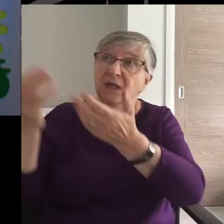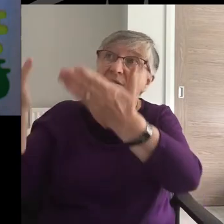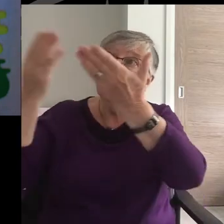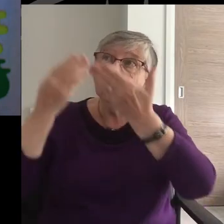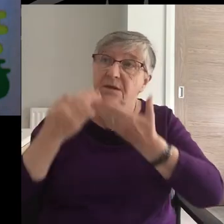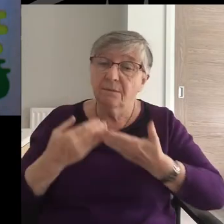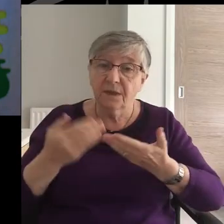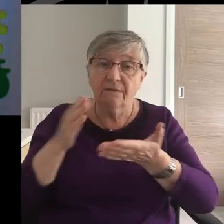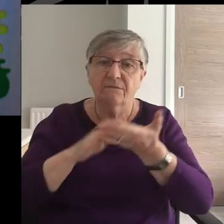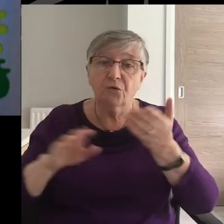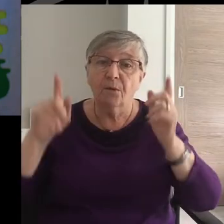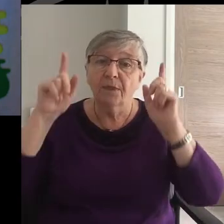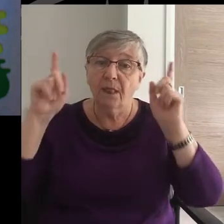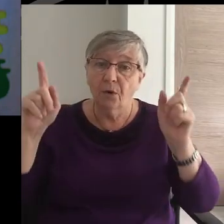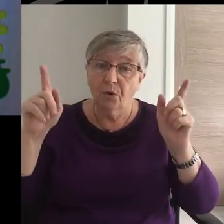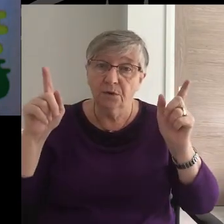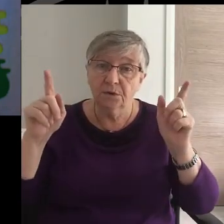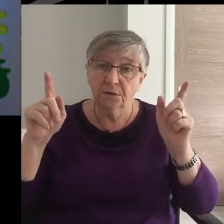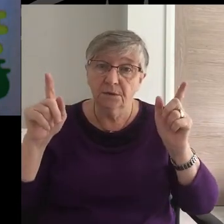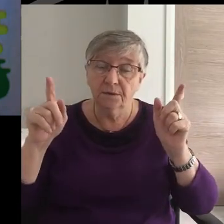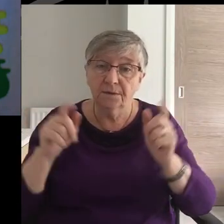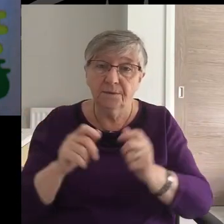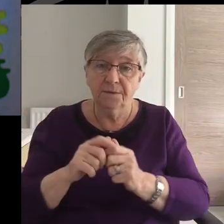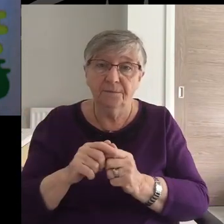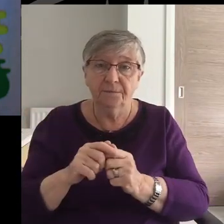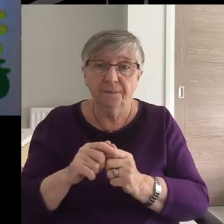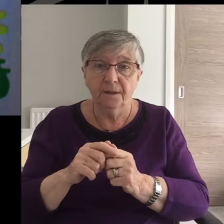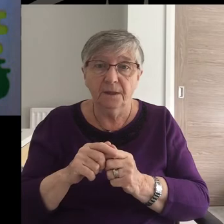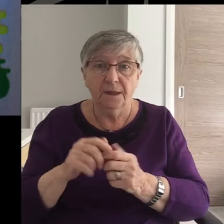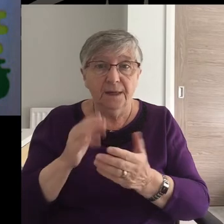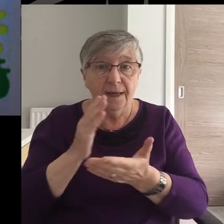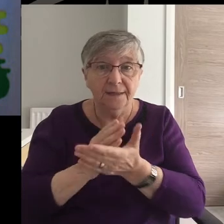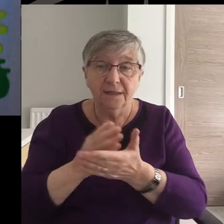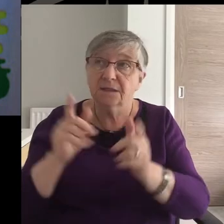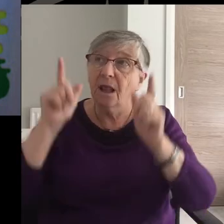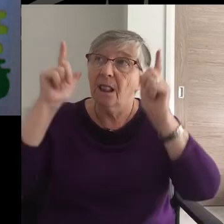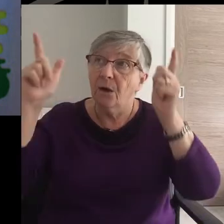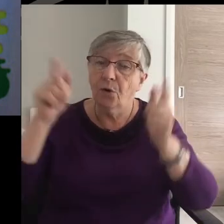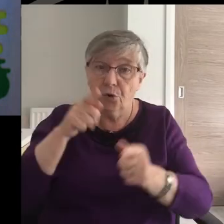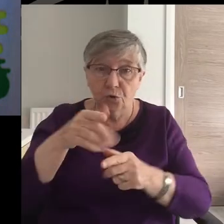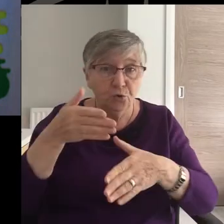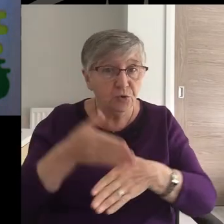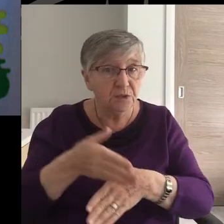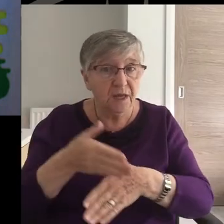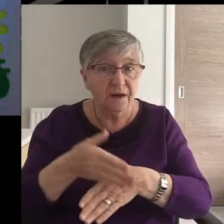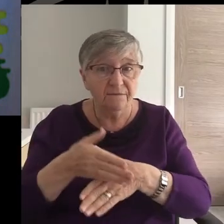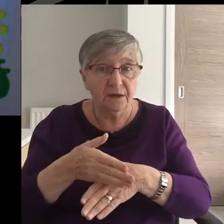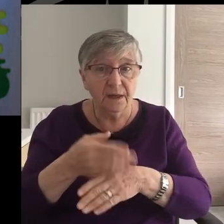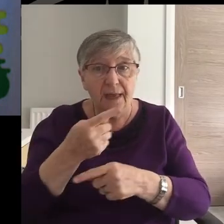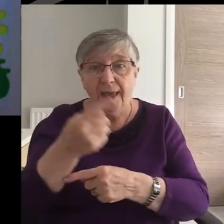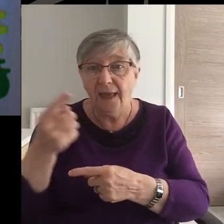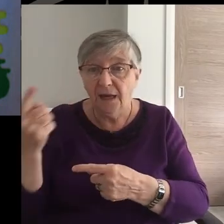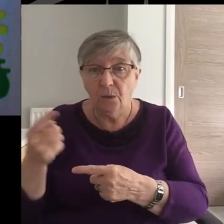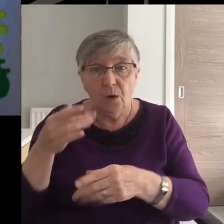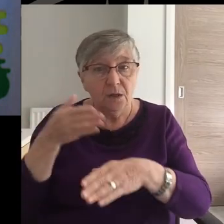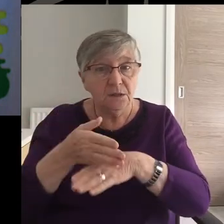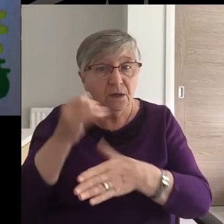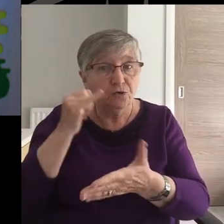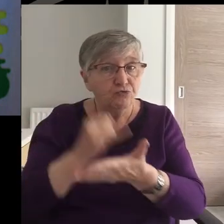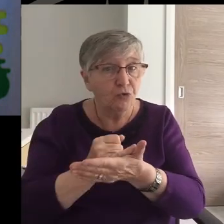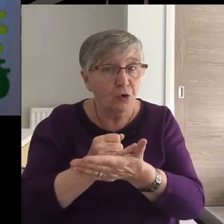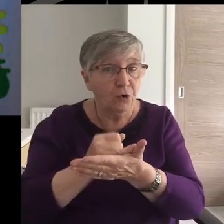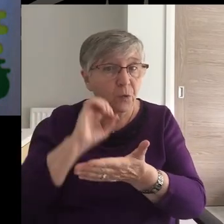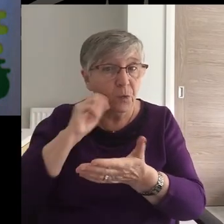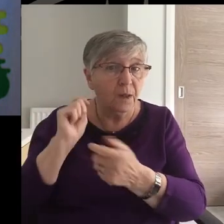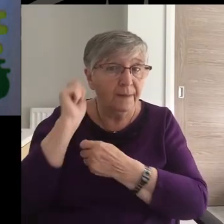inheritance from the Lord as a reward. It is the Lord you are serving. Anyone who does wrong